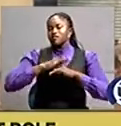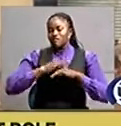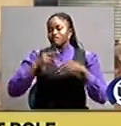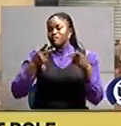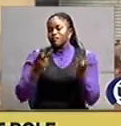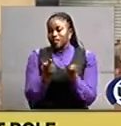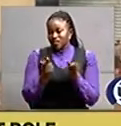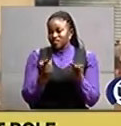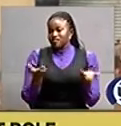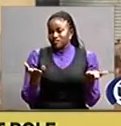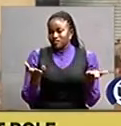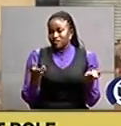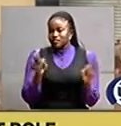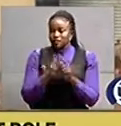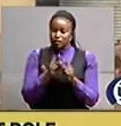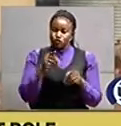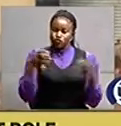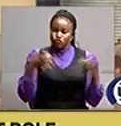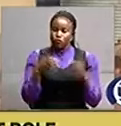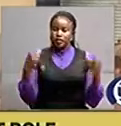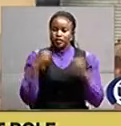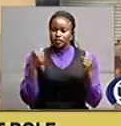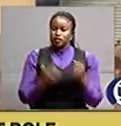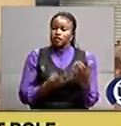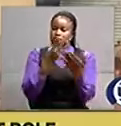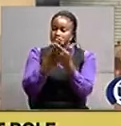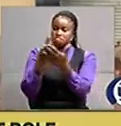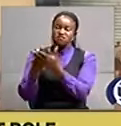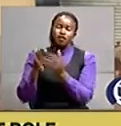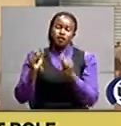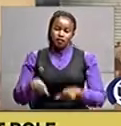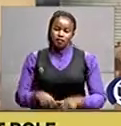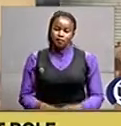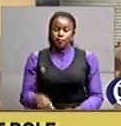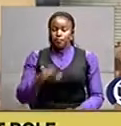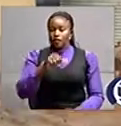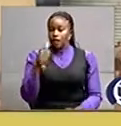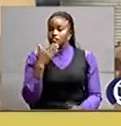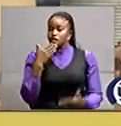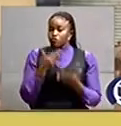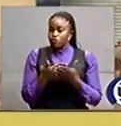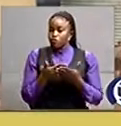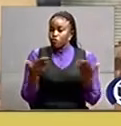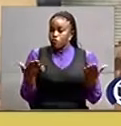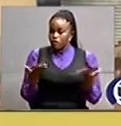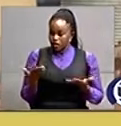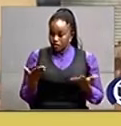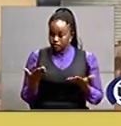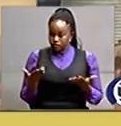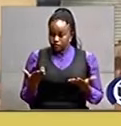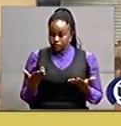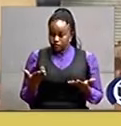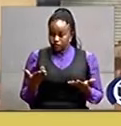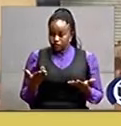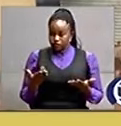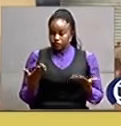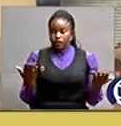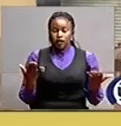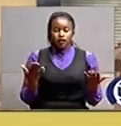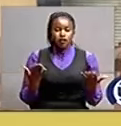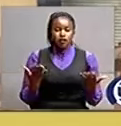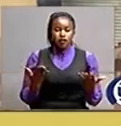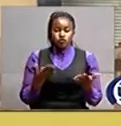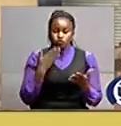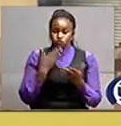our patients be worked on another good thing we've benefited from this activity is that